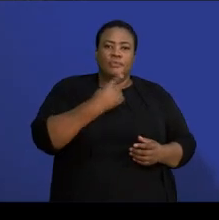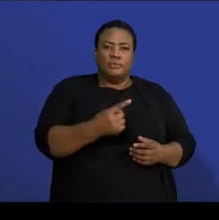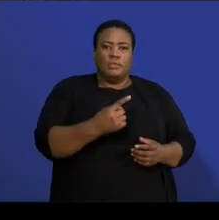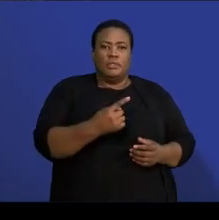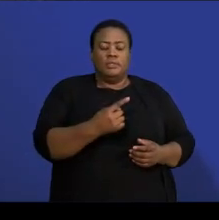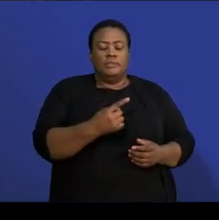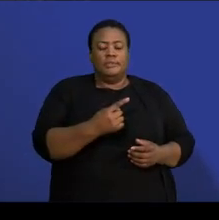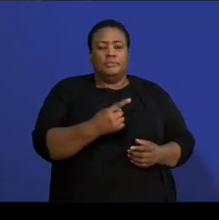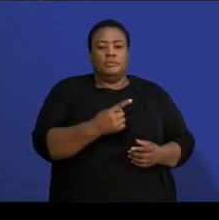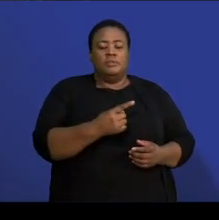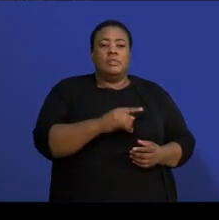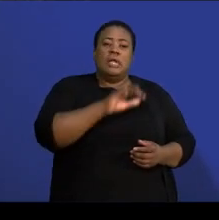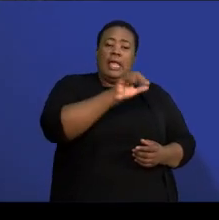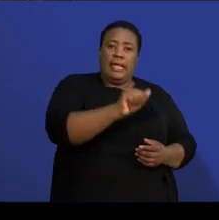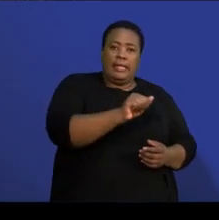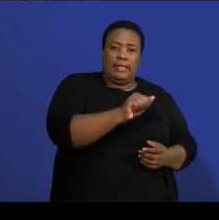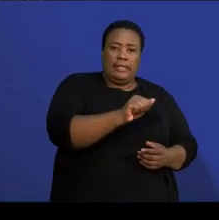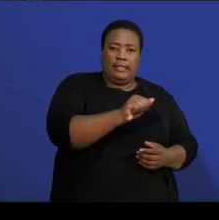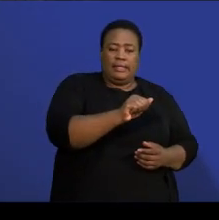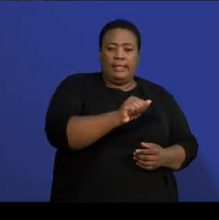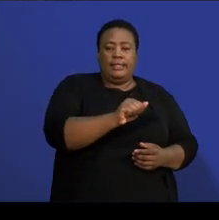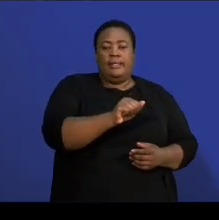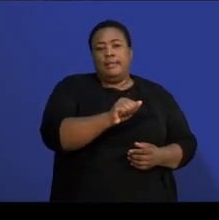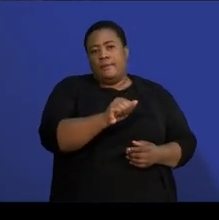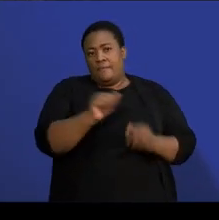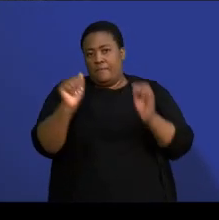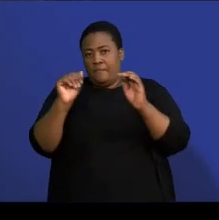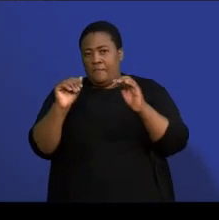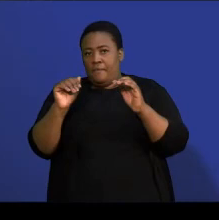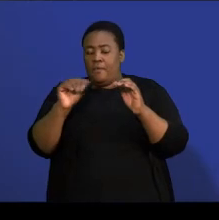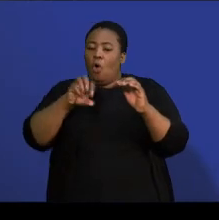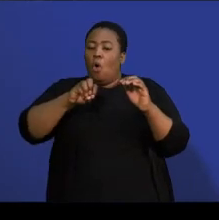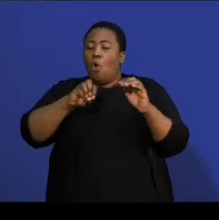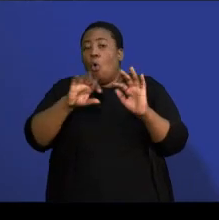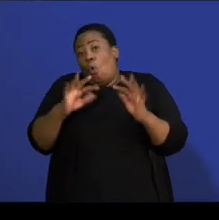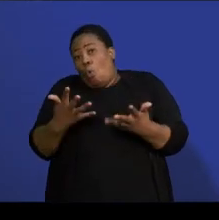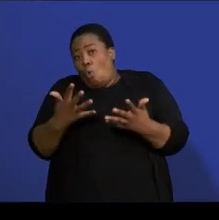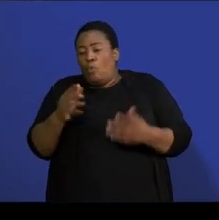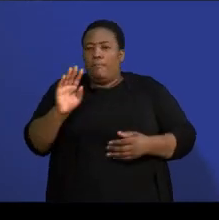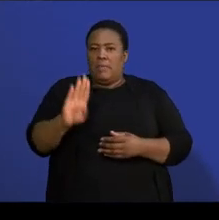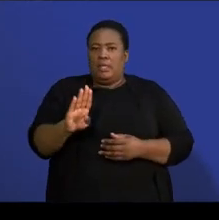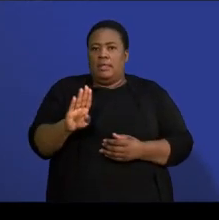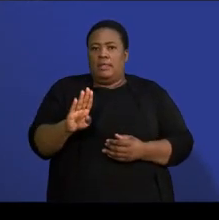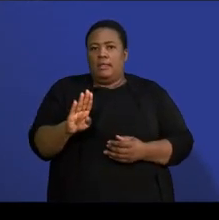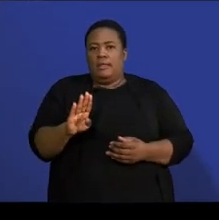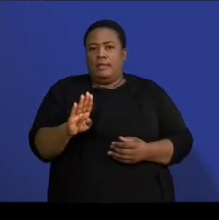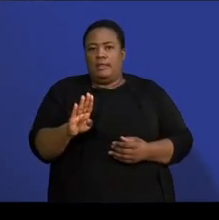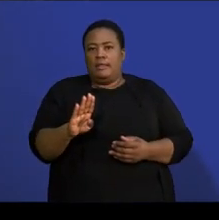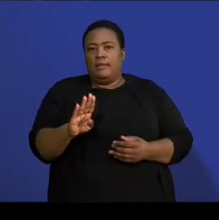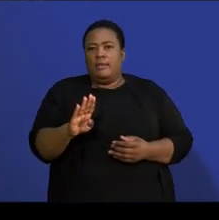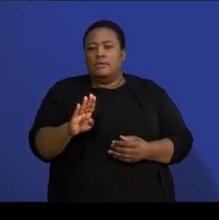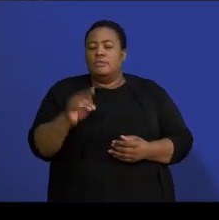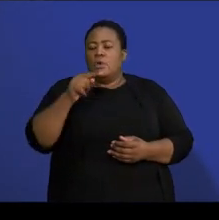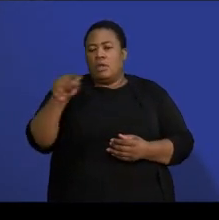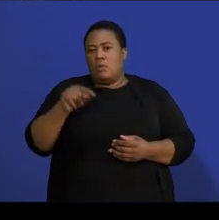or B, right, this will be equals to the probability of A plus the